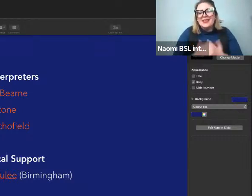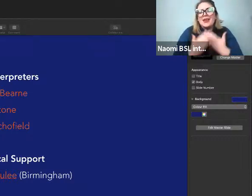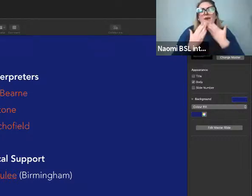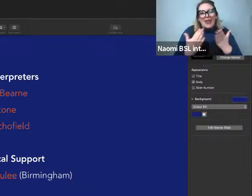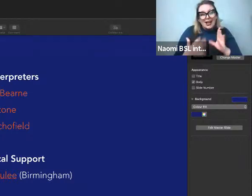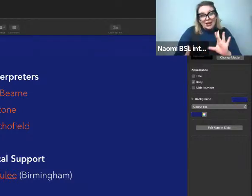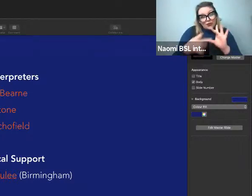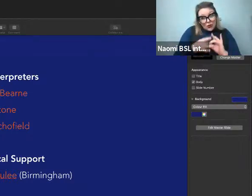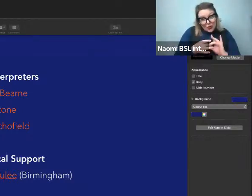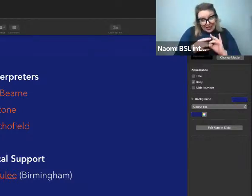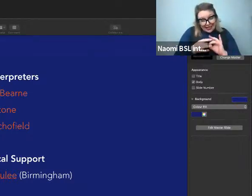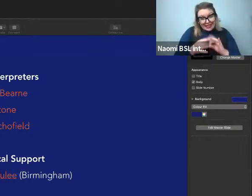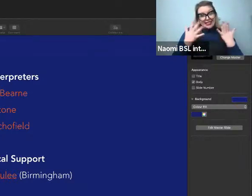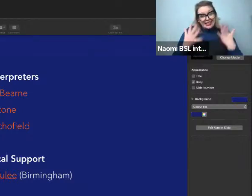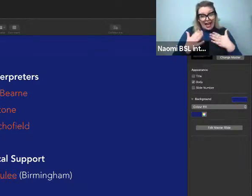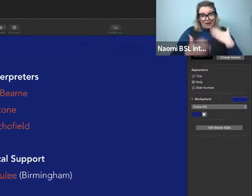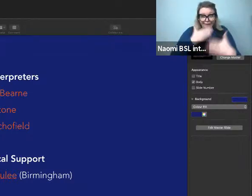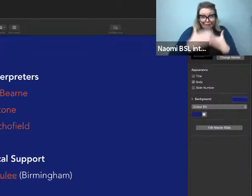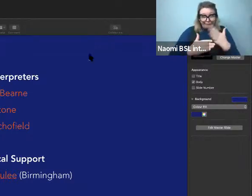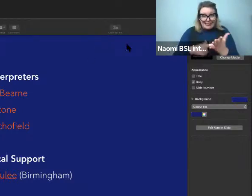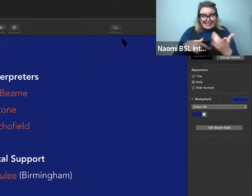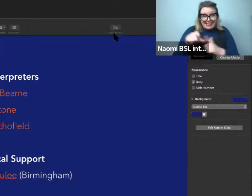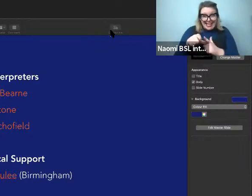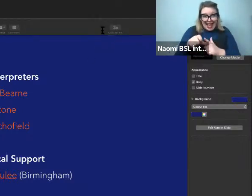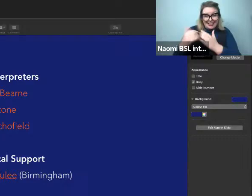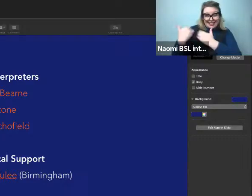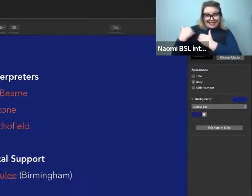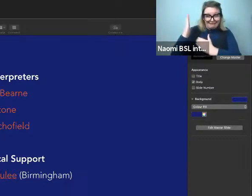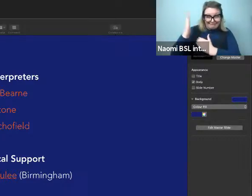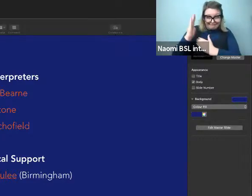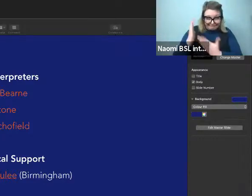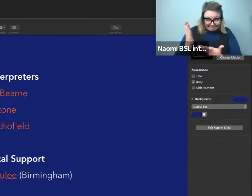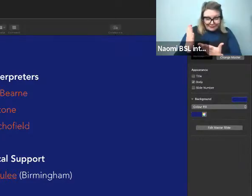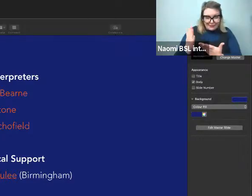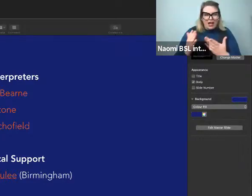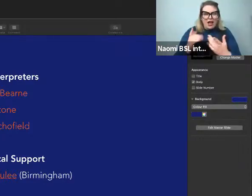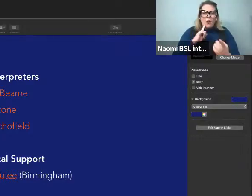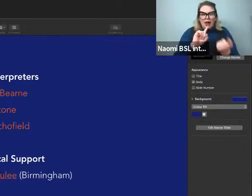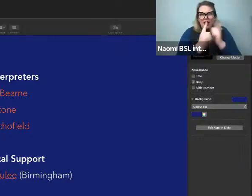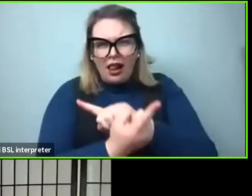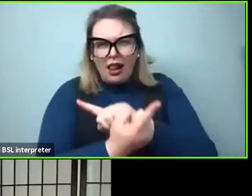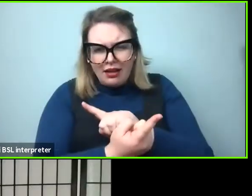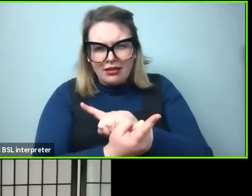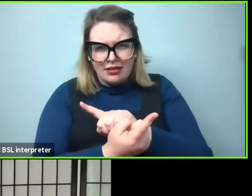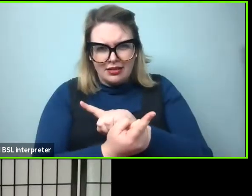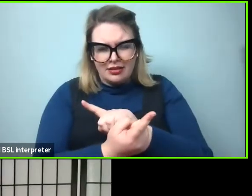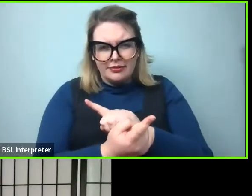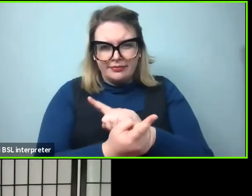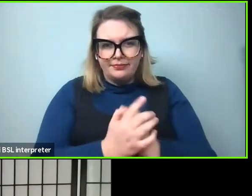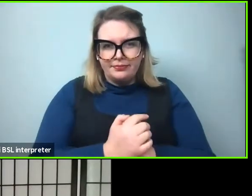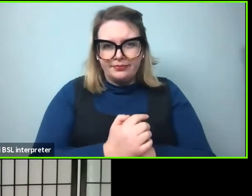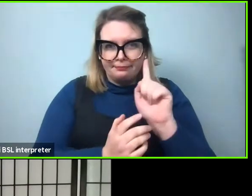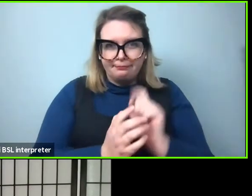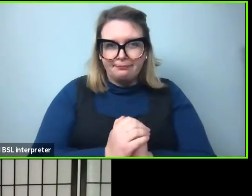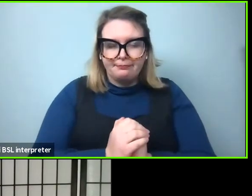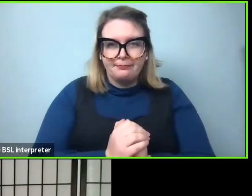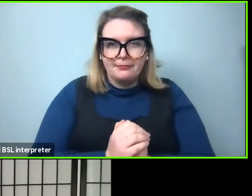Let's get on now with Ted's lecture. I'm going to turn this off the share and put this over to Ted now. Thank you.